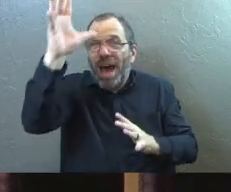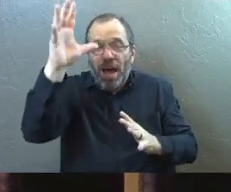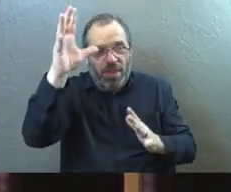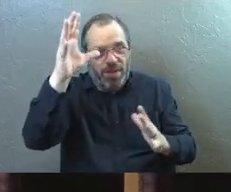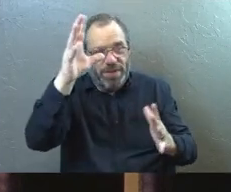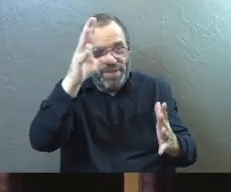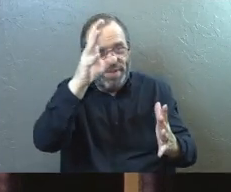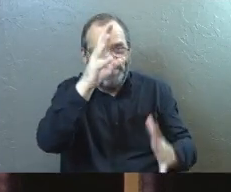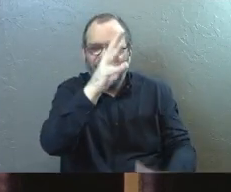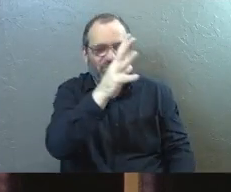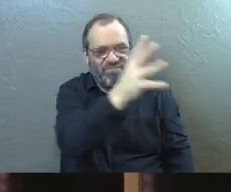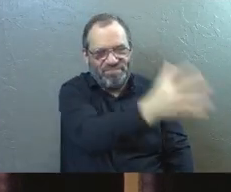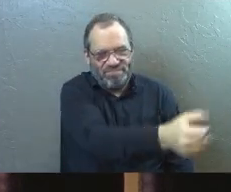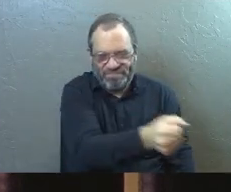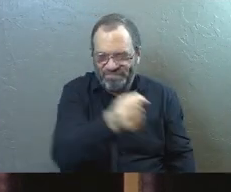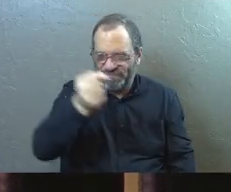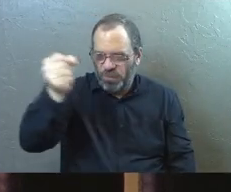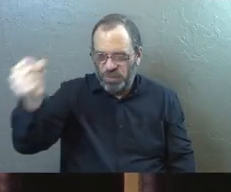Hard.